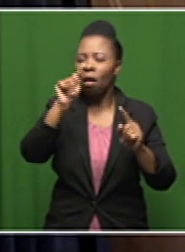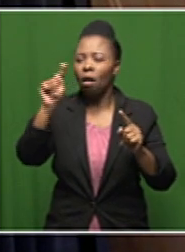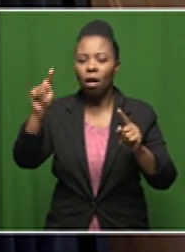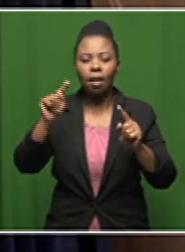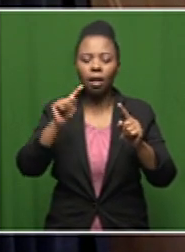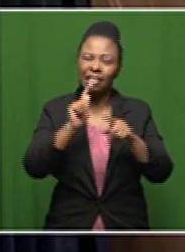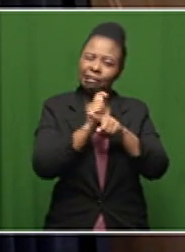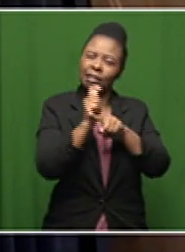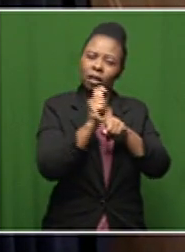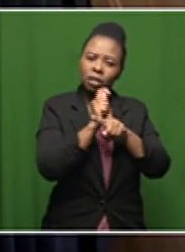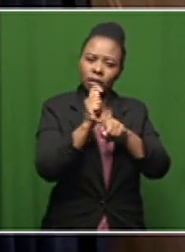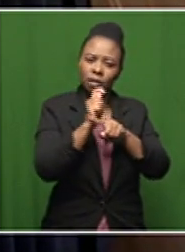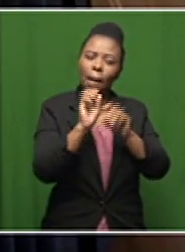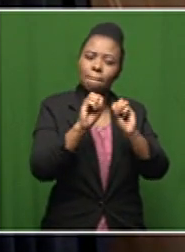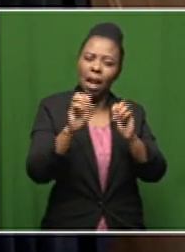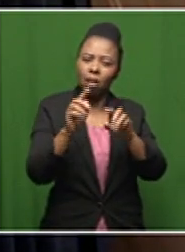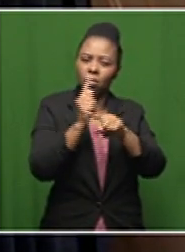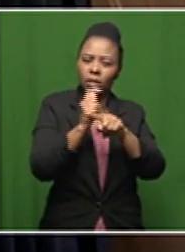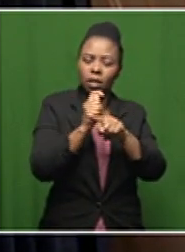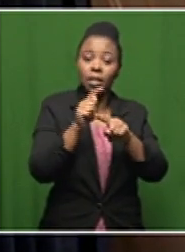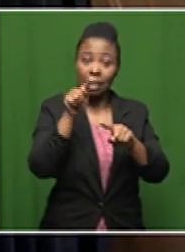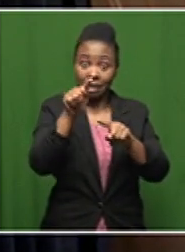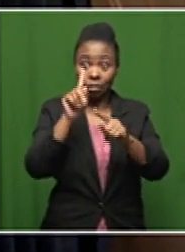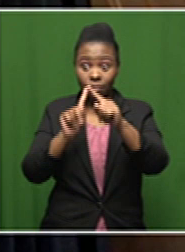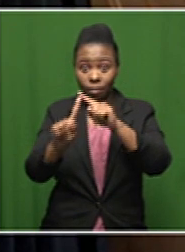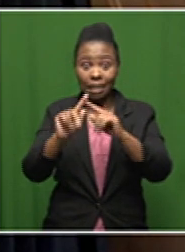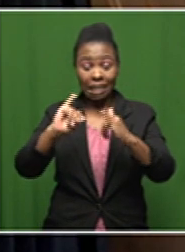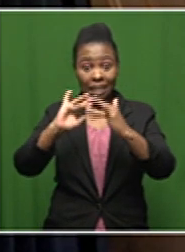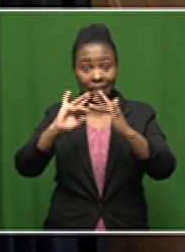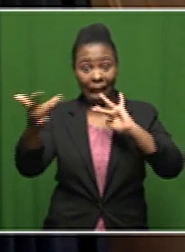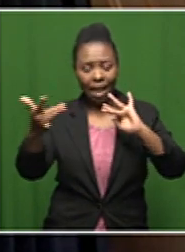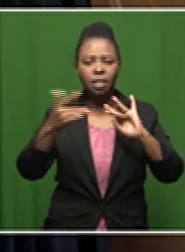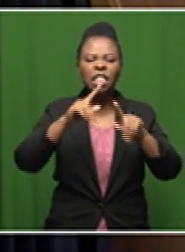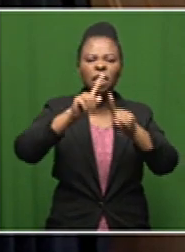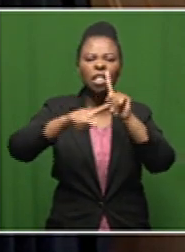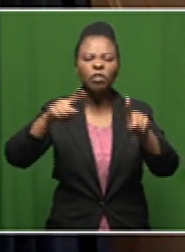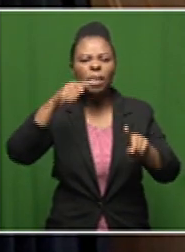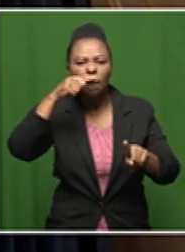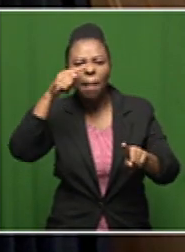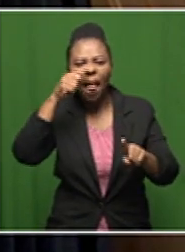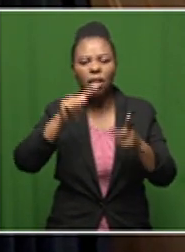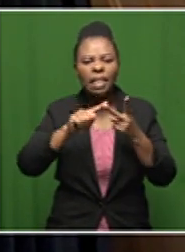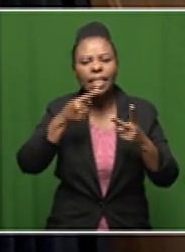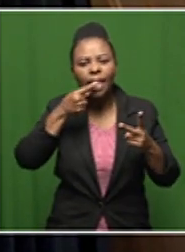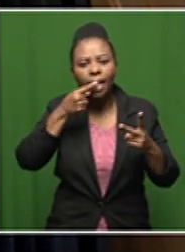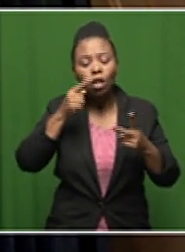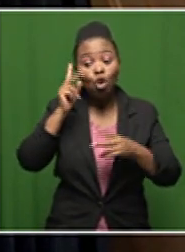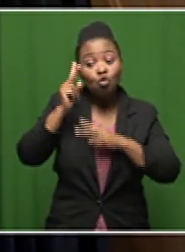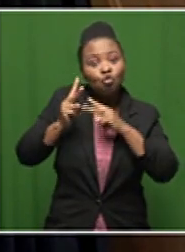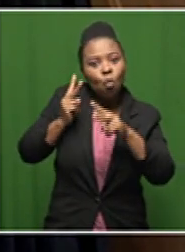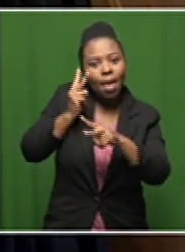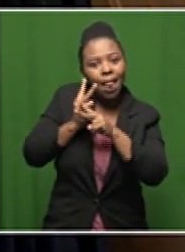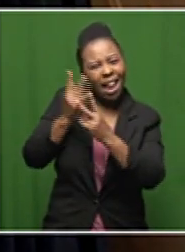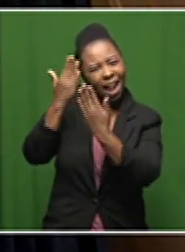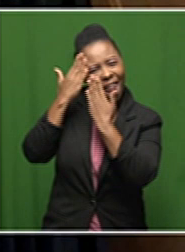tests that one can get off the internet and different smells and and things that you can taste to relearn and to